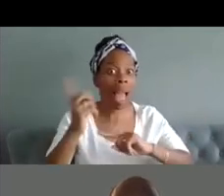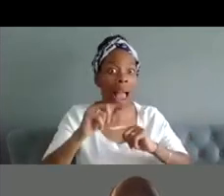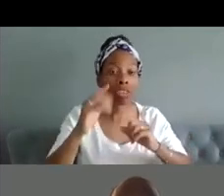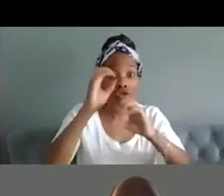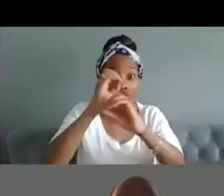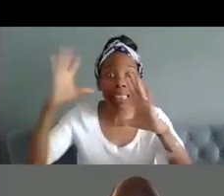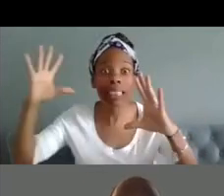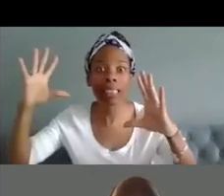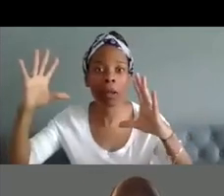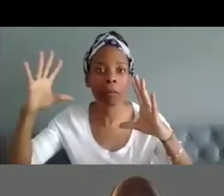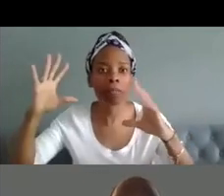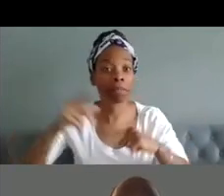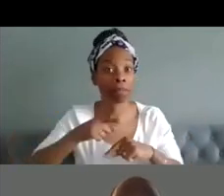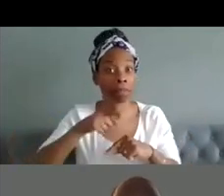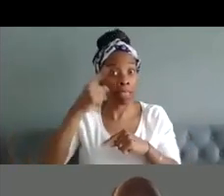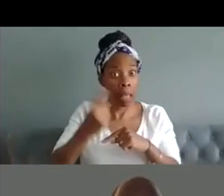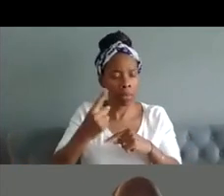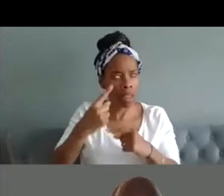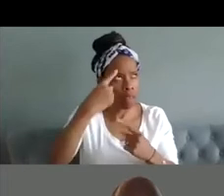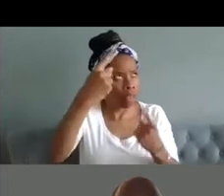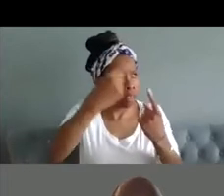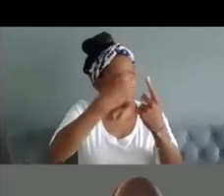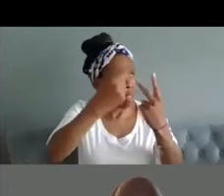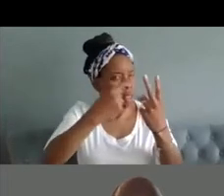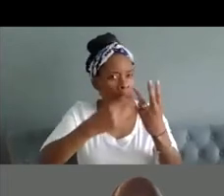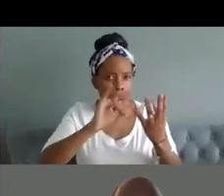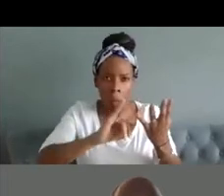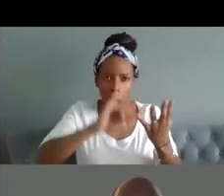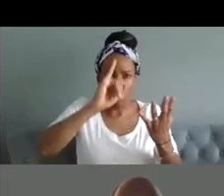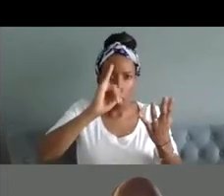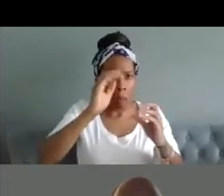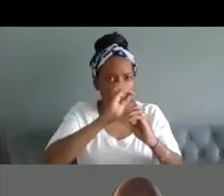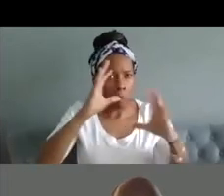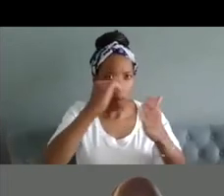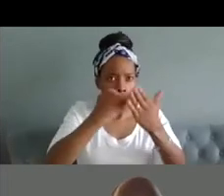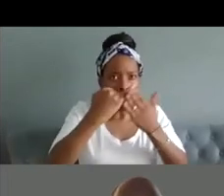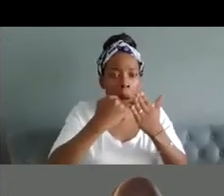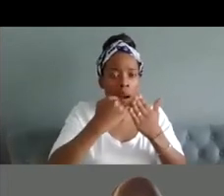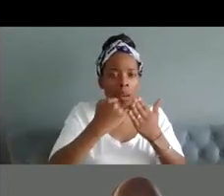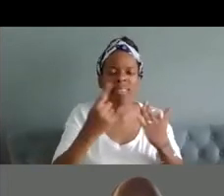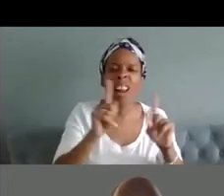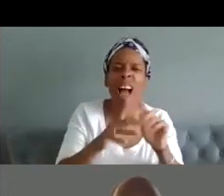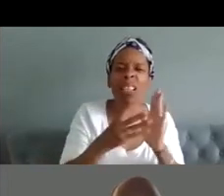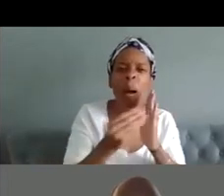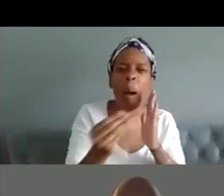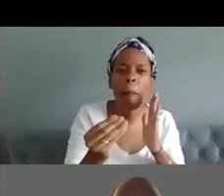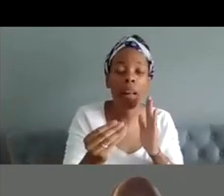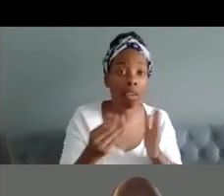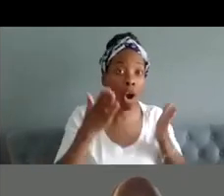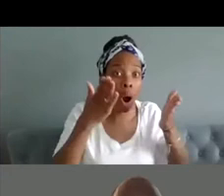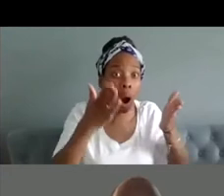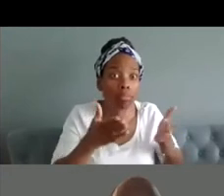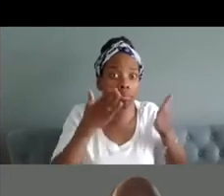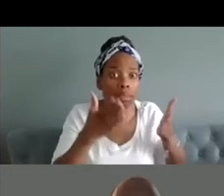had or things that he thought of as nightmares and so things that are in here are um a hospital that he